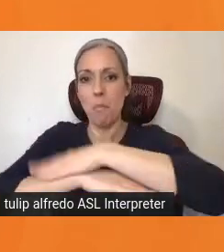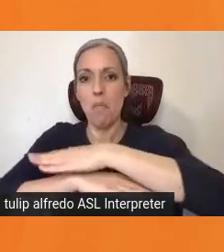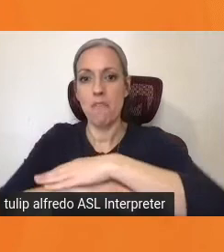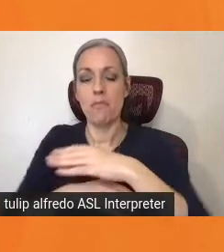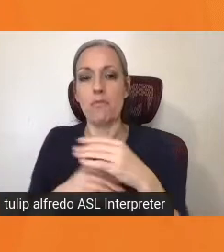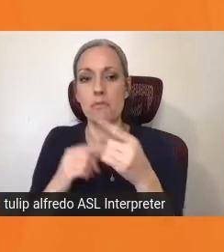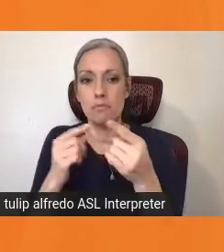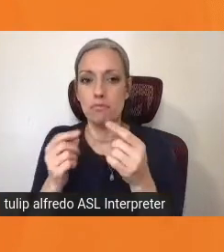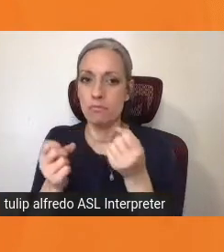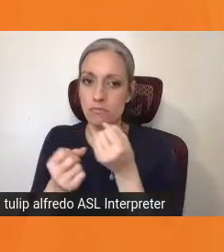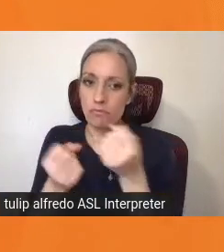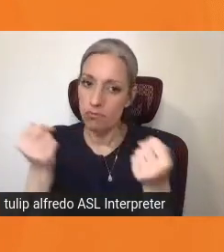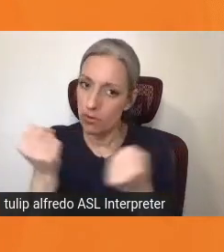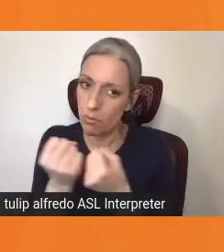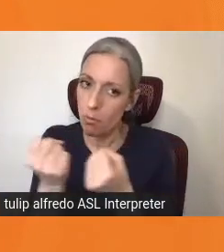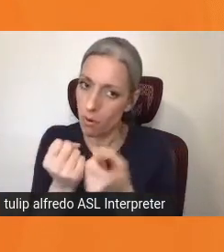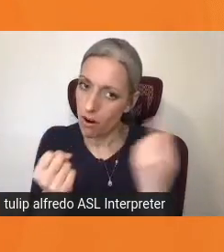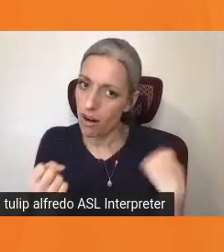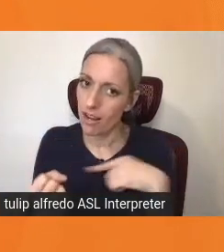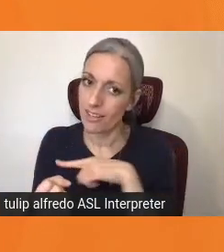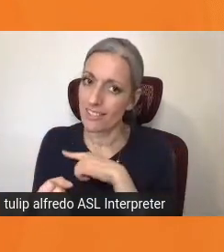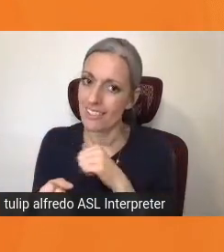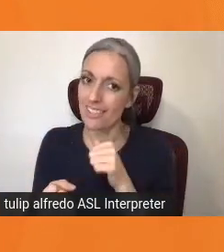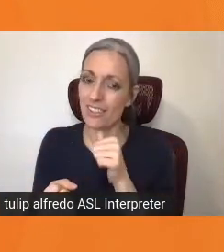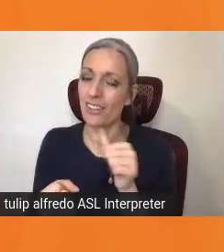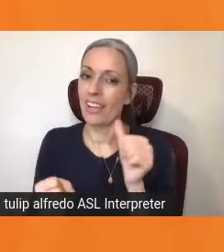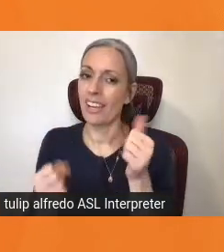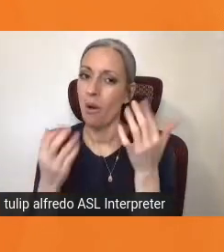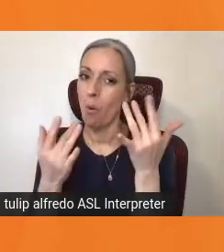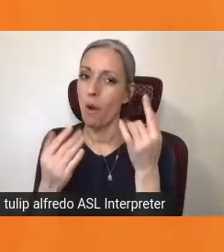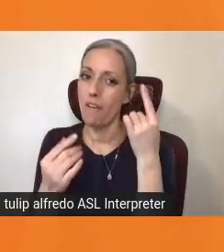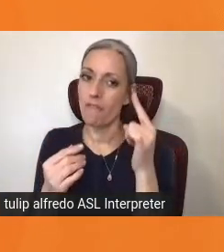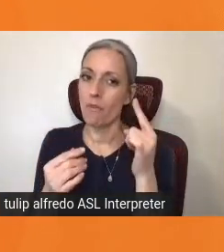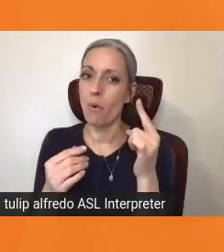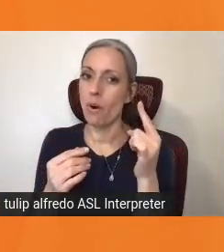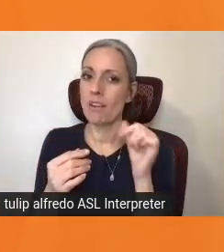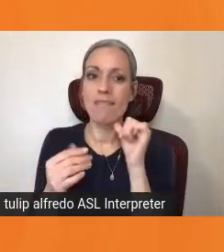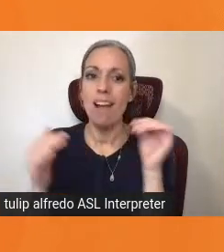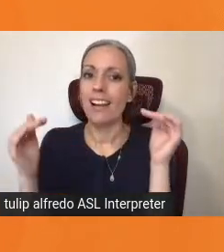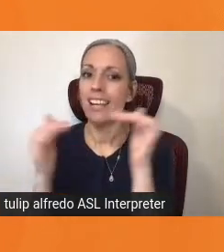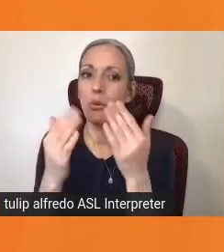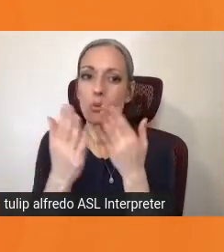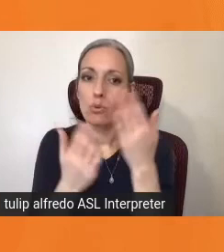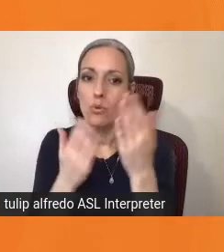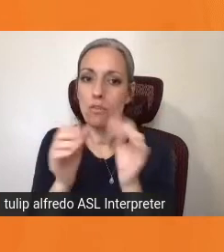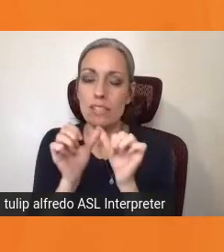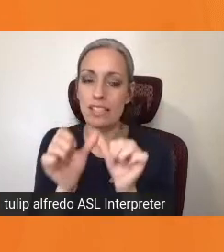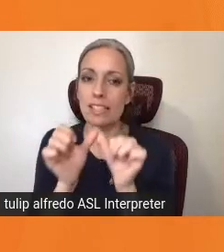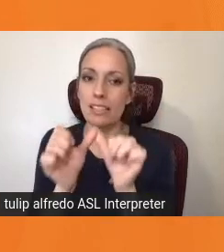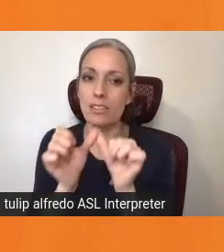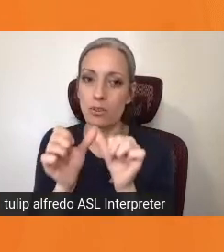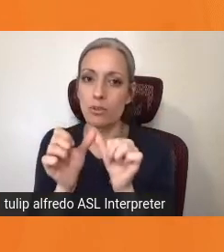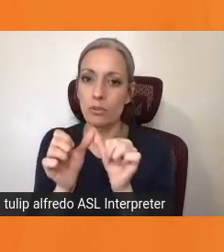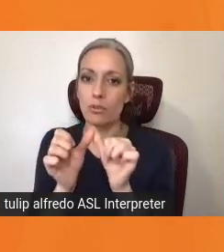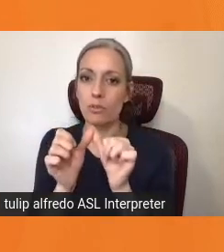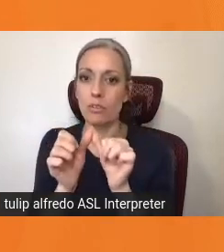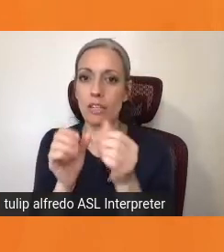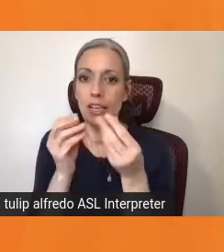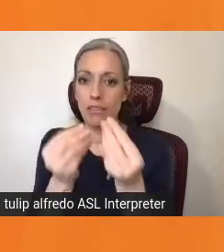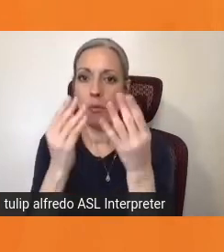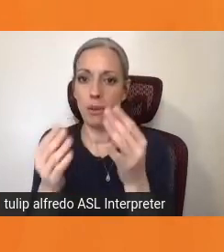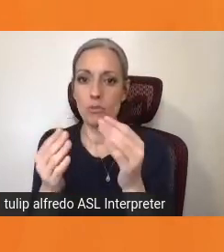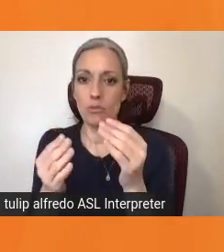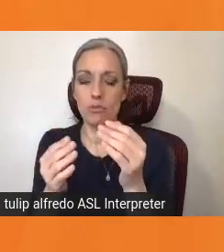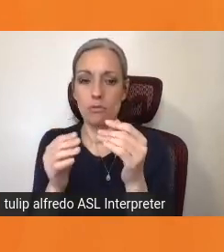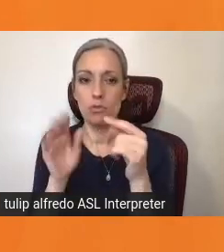who support us. We can no longer wait for the ongoing inequality of services to continue. The data shows the numbers